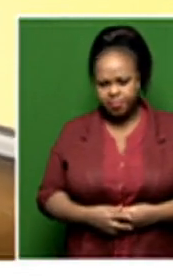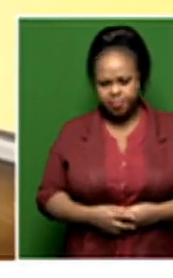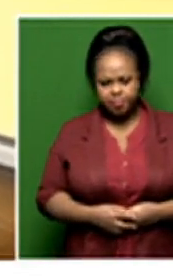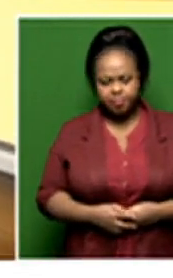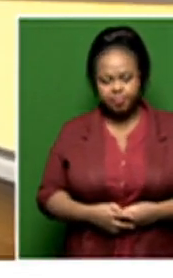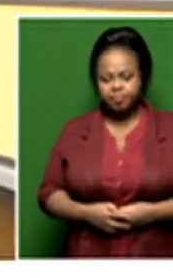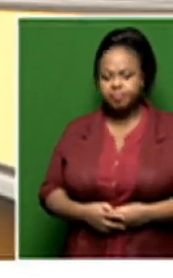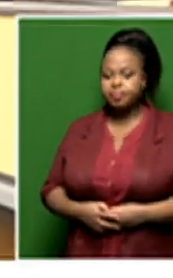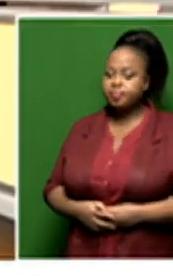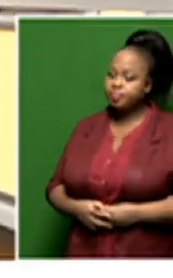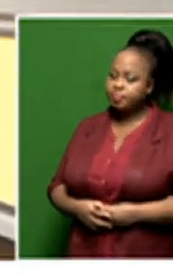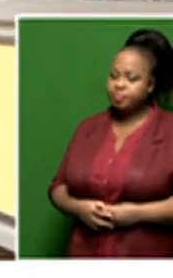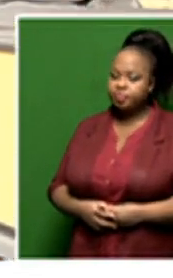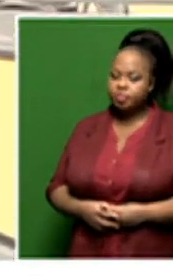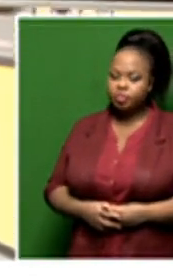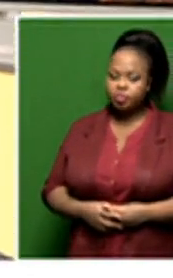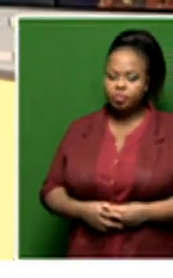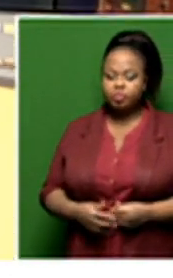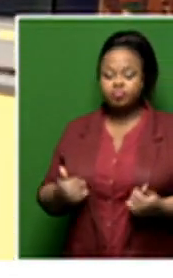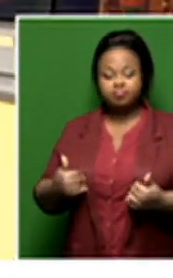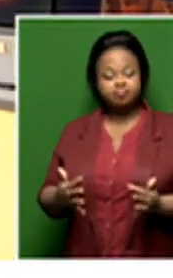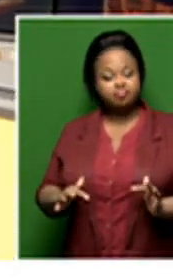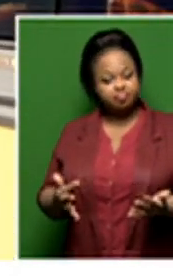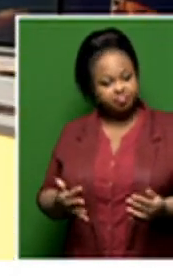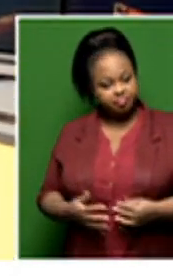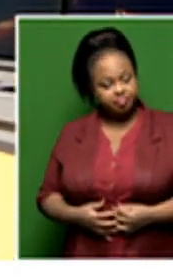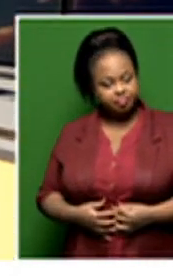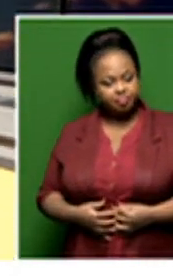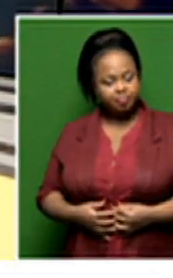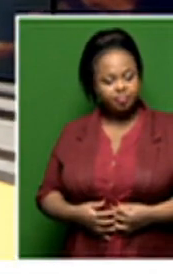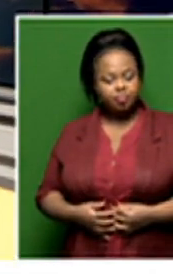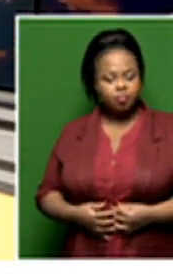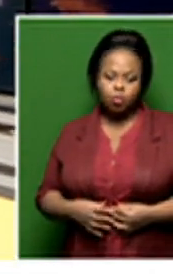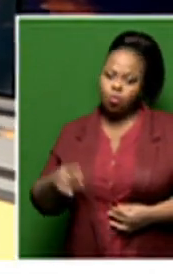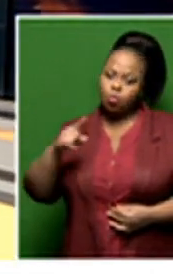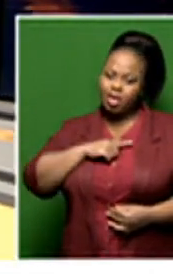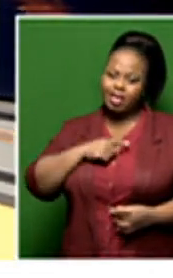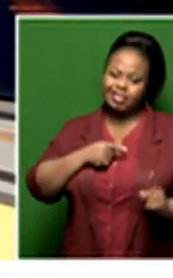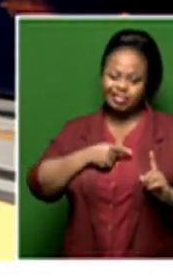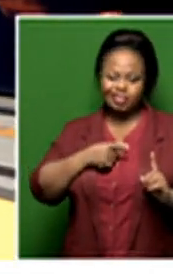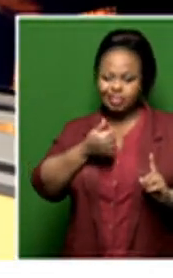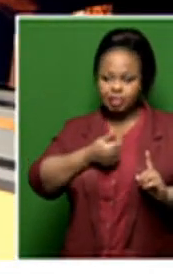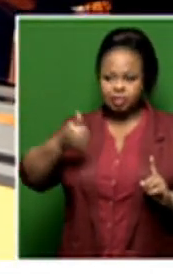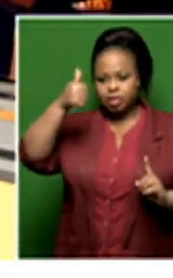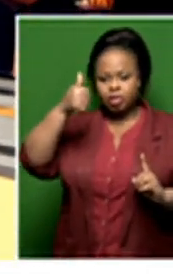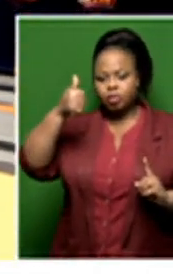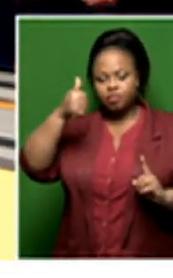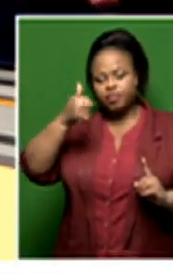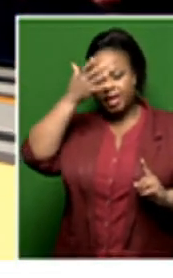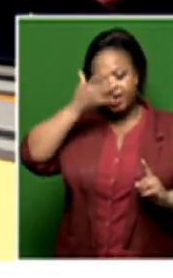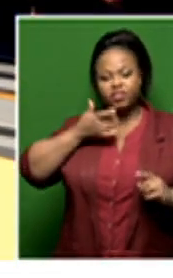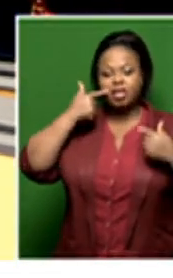Look, for starters, the fact that he was the head of African languages